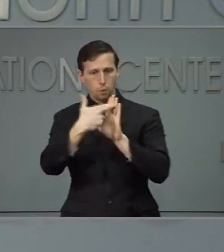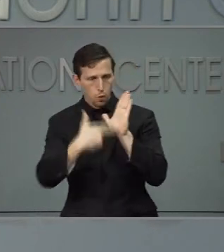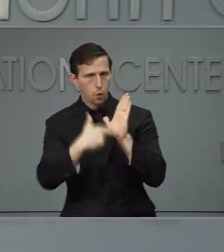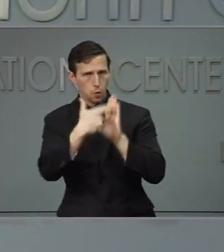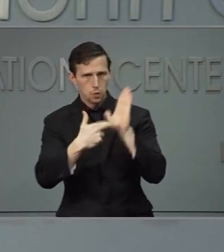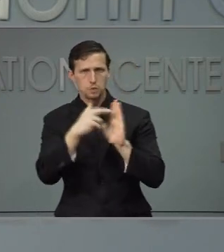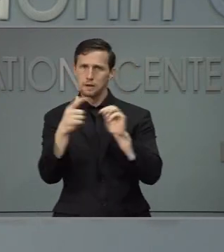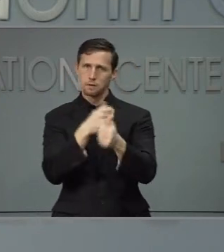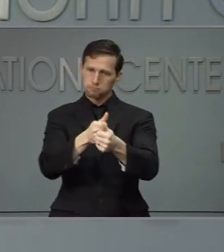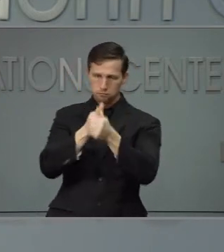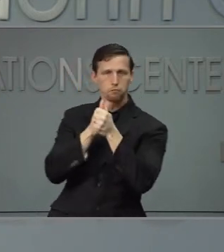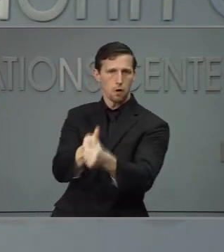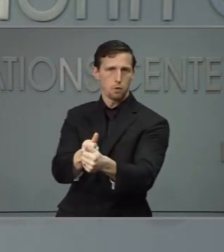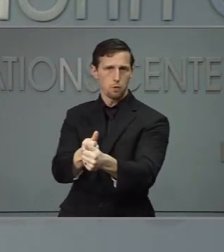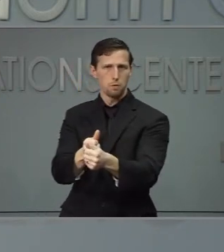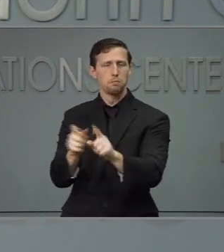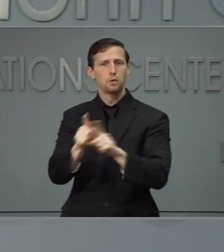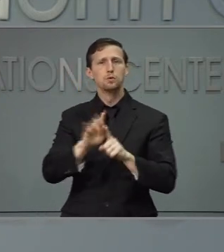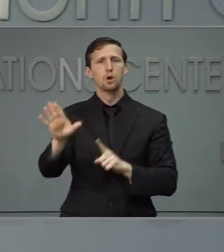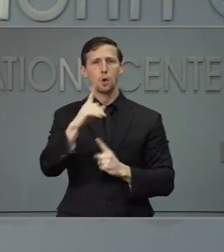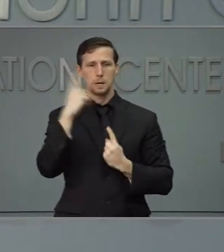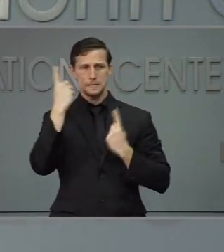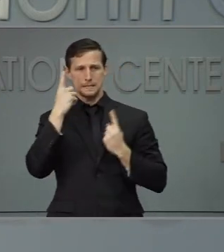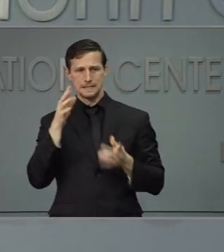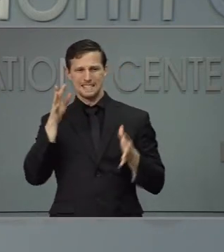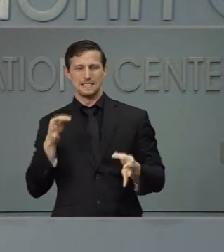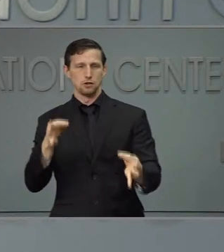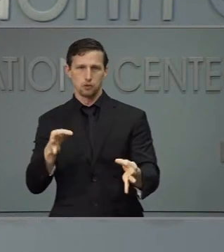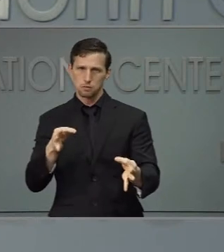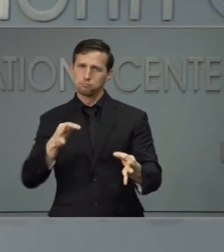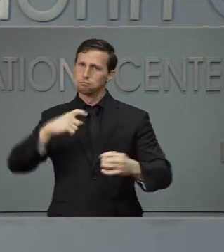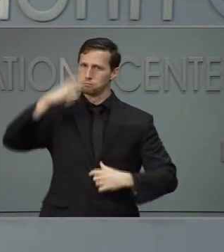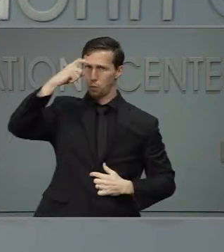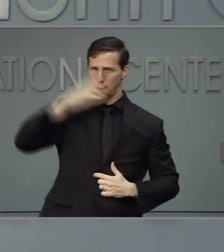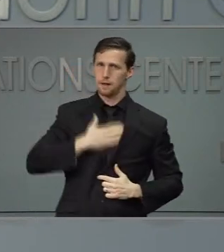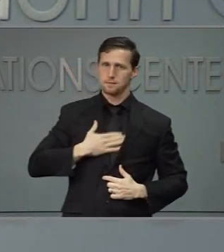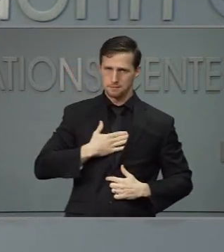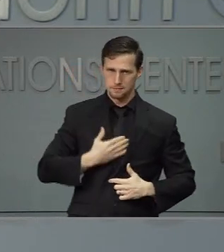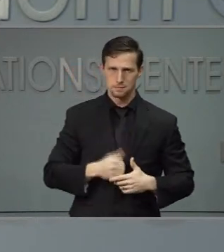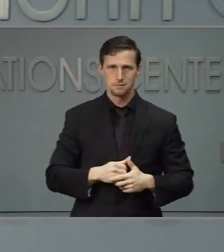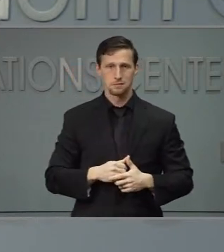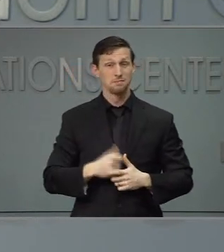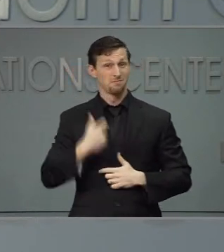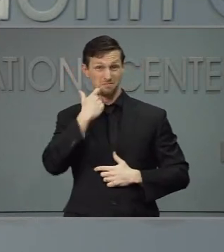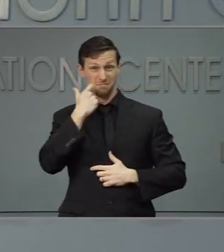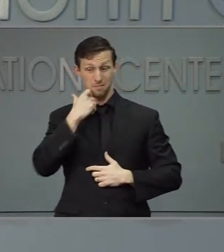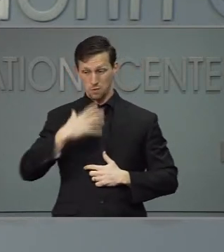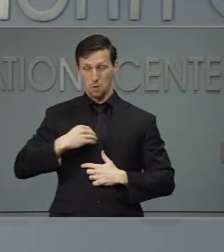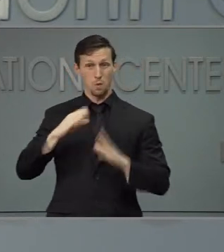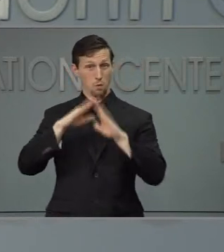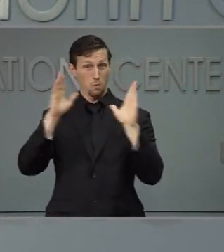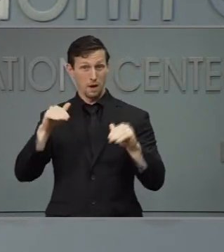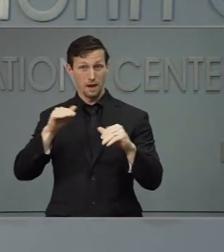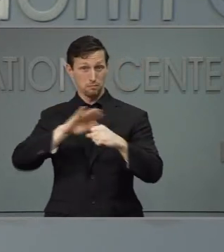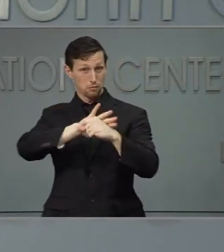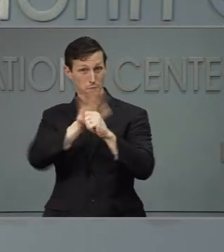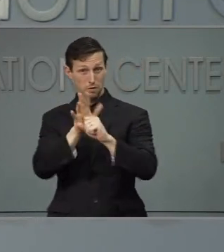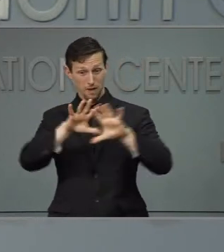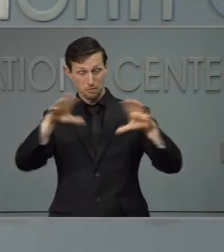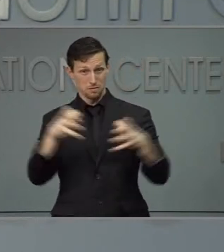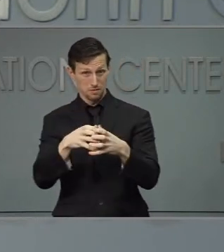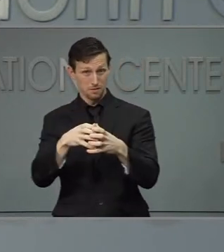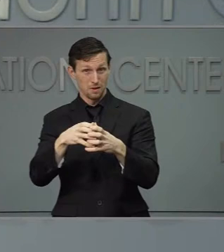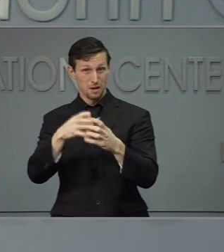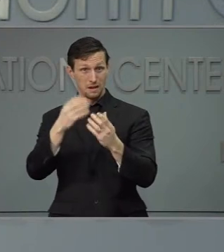decisions. The latest recommendations from the White House Coronavirus Task Force offer stark